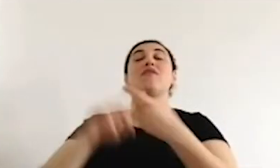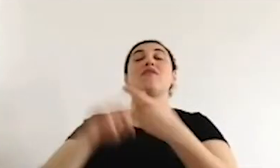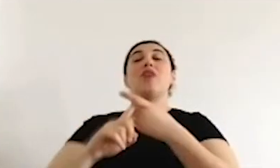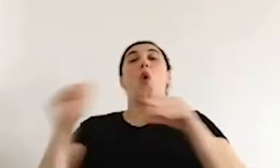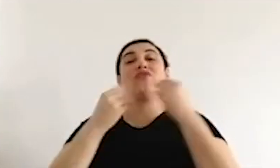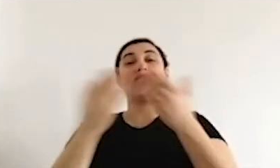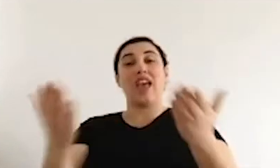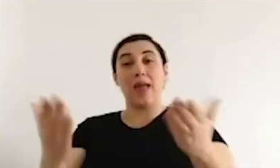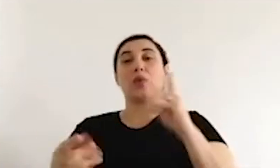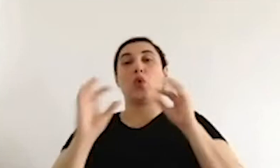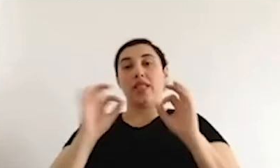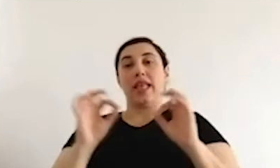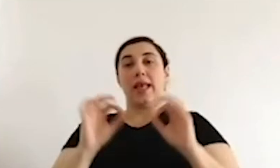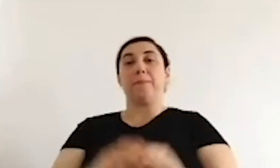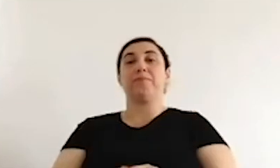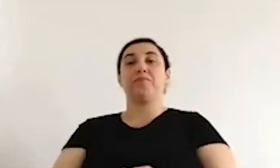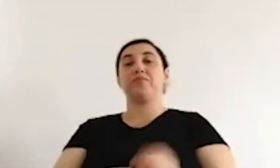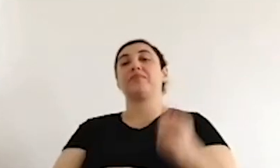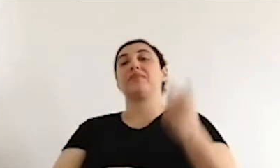important for us to